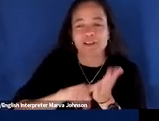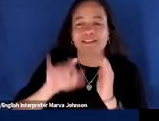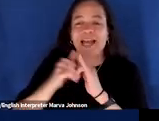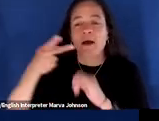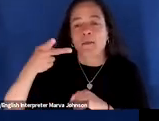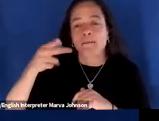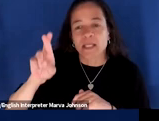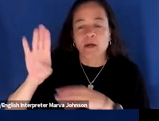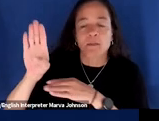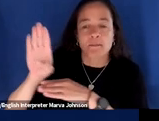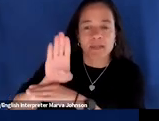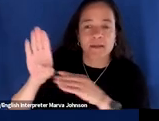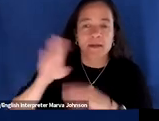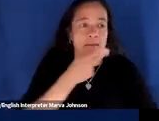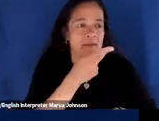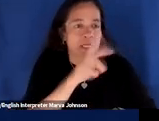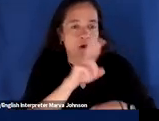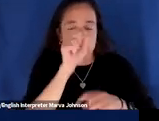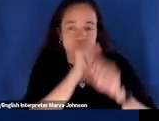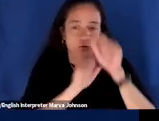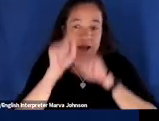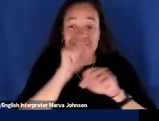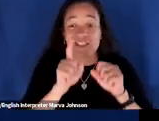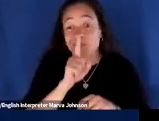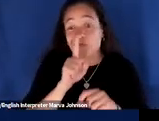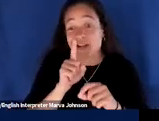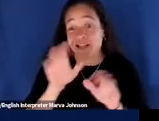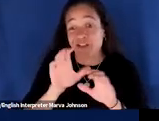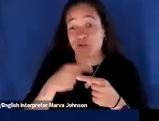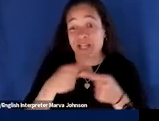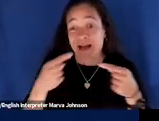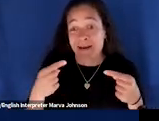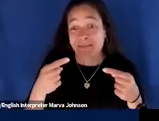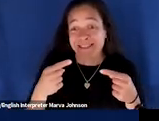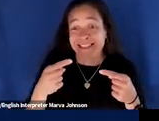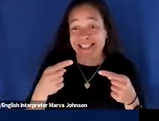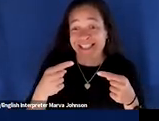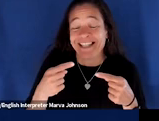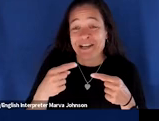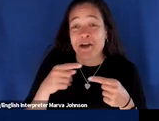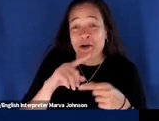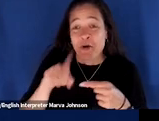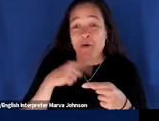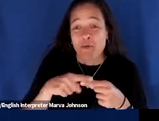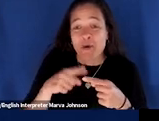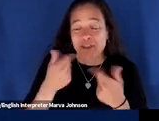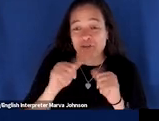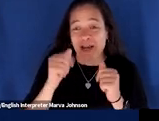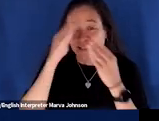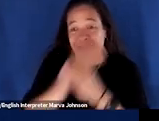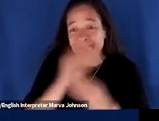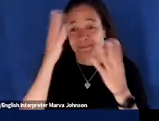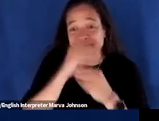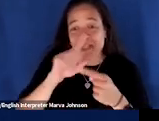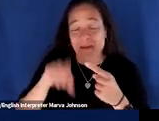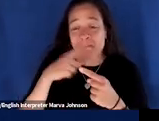and pr strategies sometimes uh do the opposite of helping us think through climate action in fact they end up doing in various ways